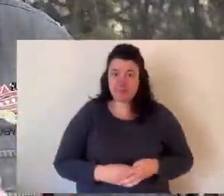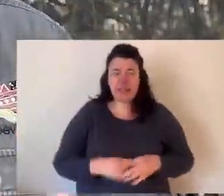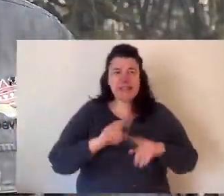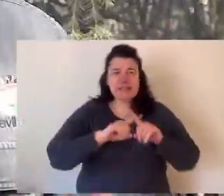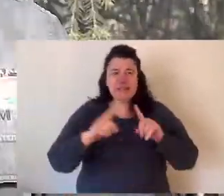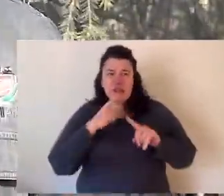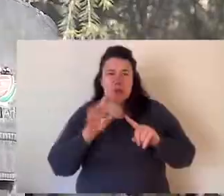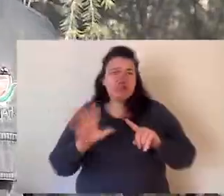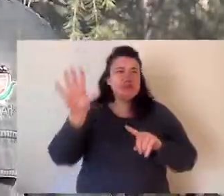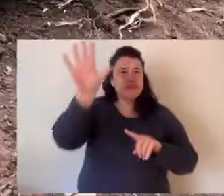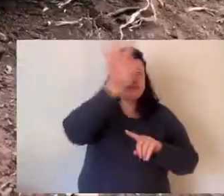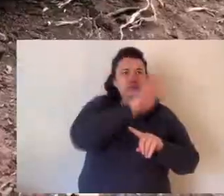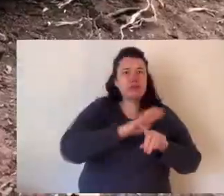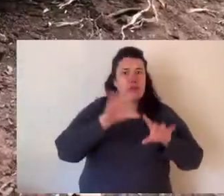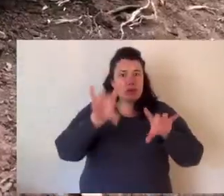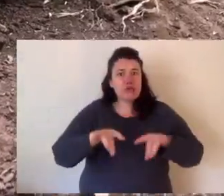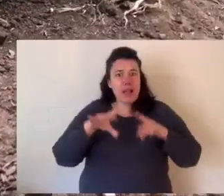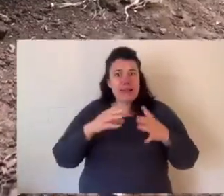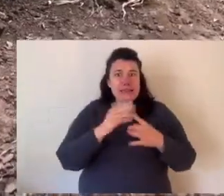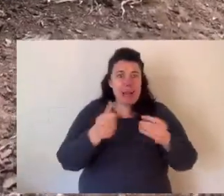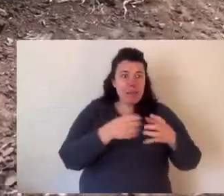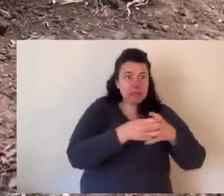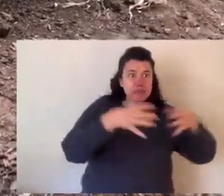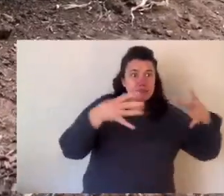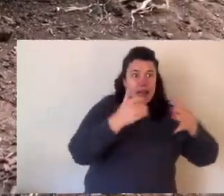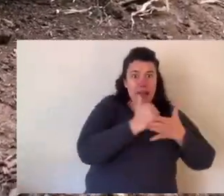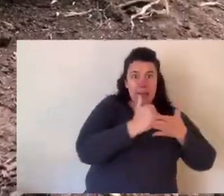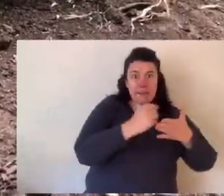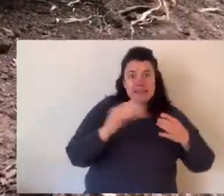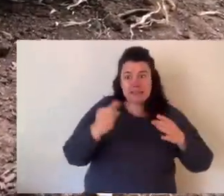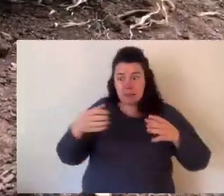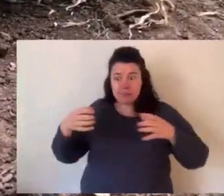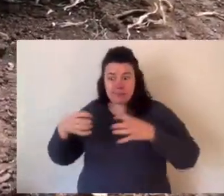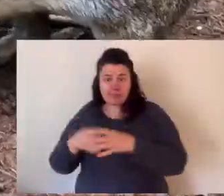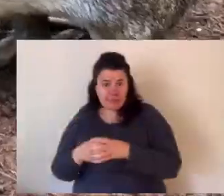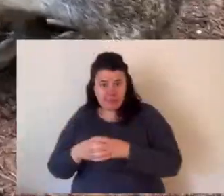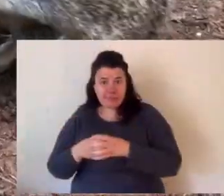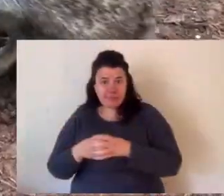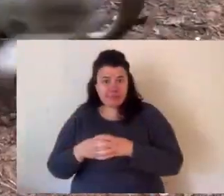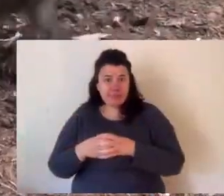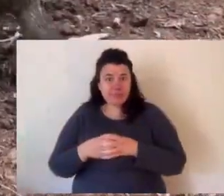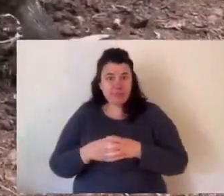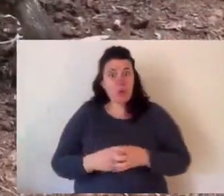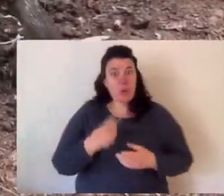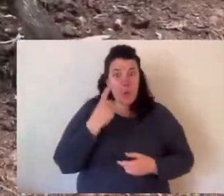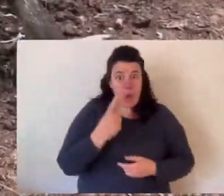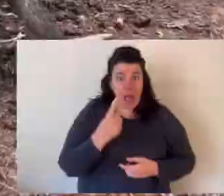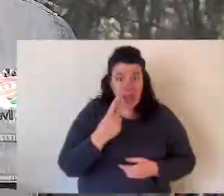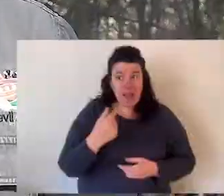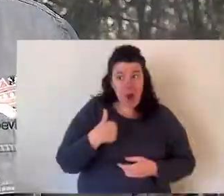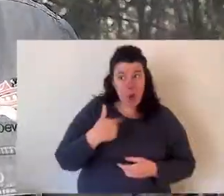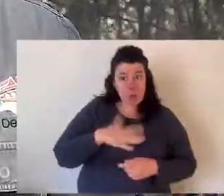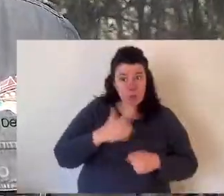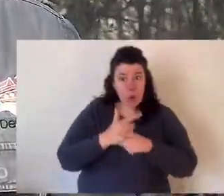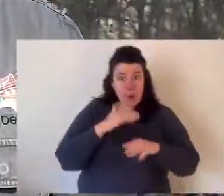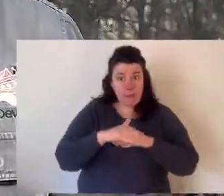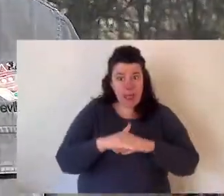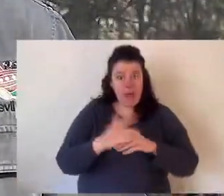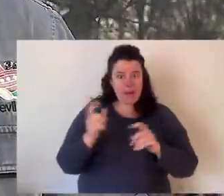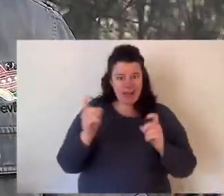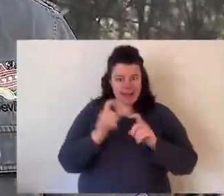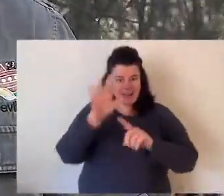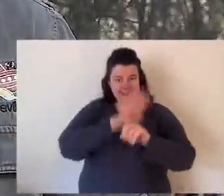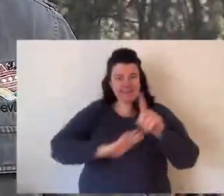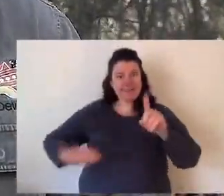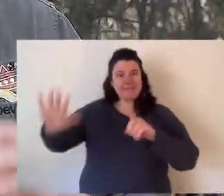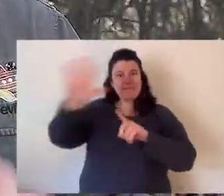are threatened with extinction. There are multiple species of bandicoot throughout Australia. Some doing better than others. One I'd like to